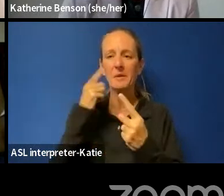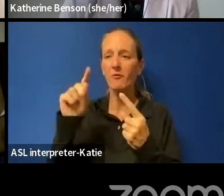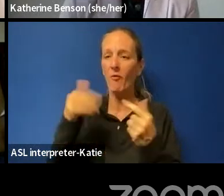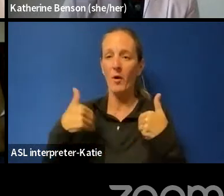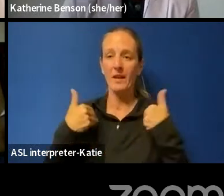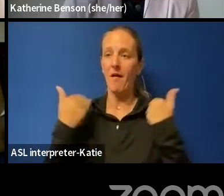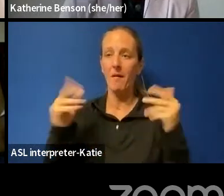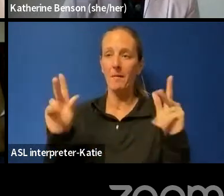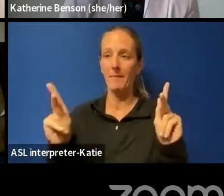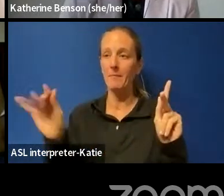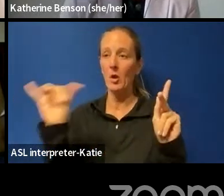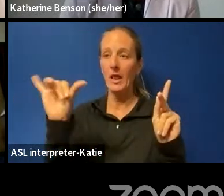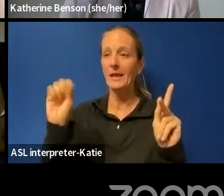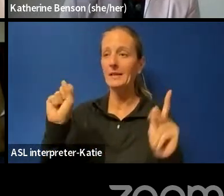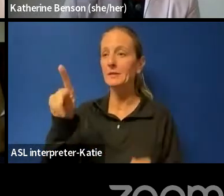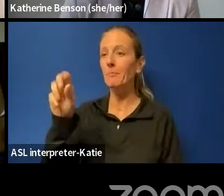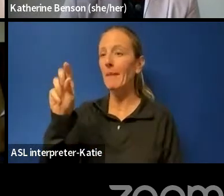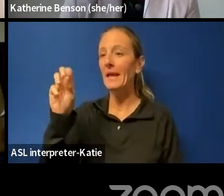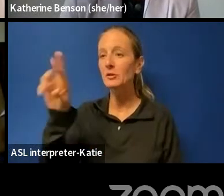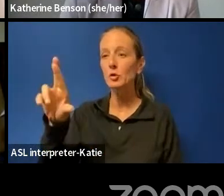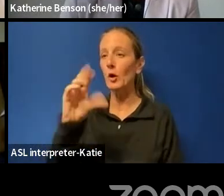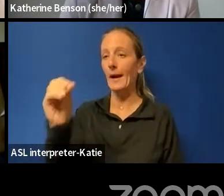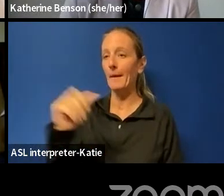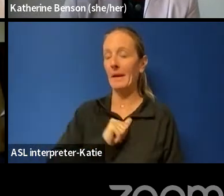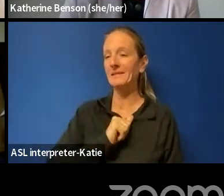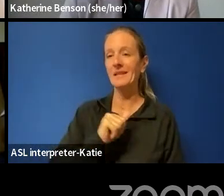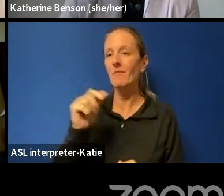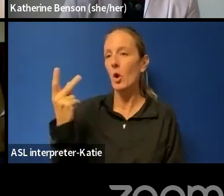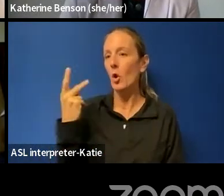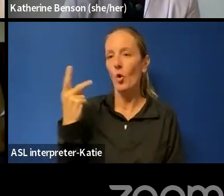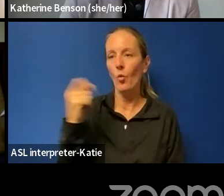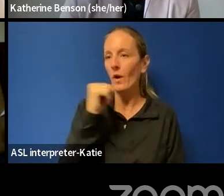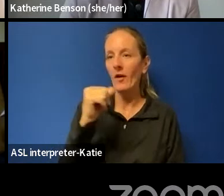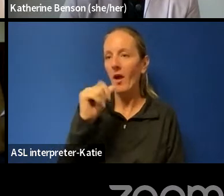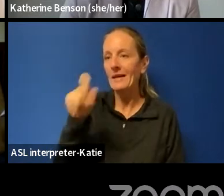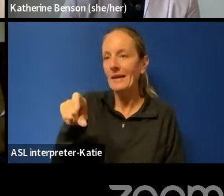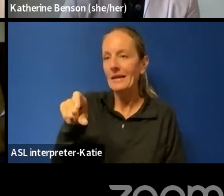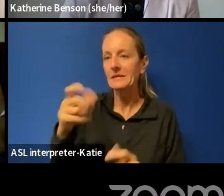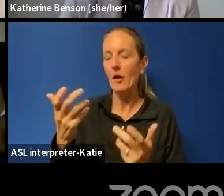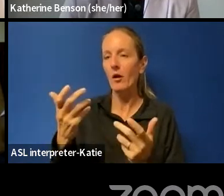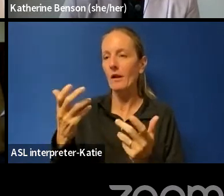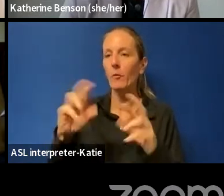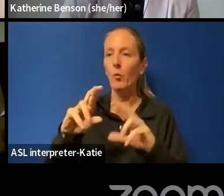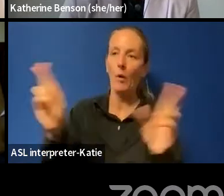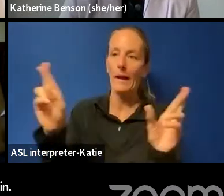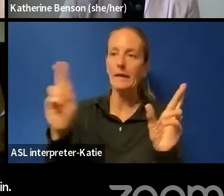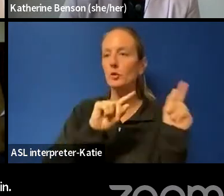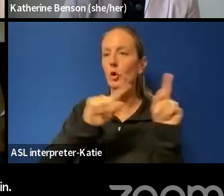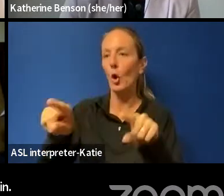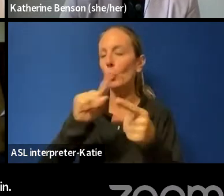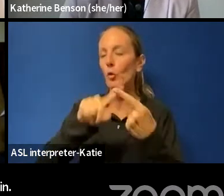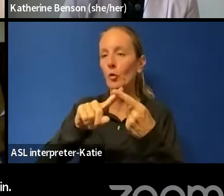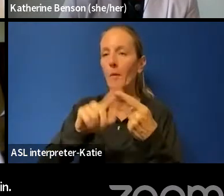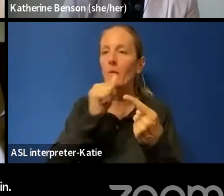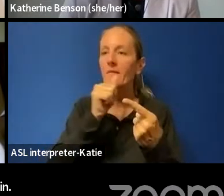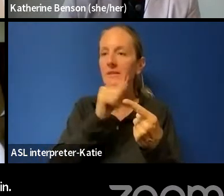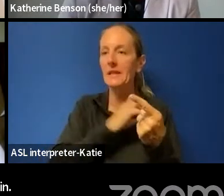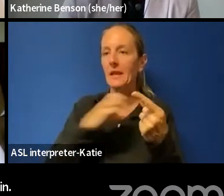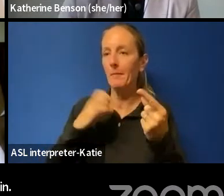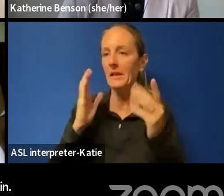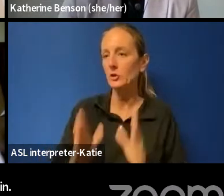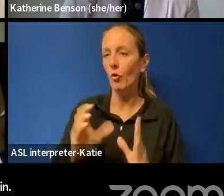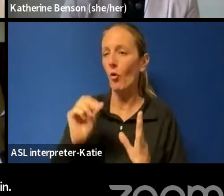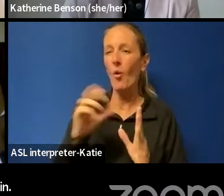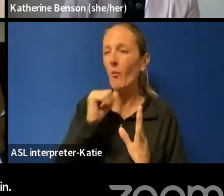who maybe aren't necessarily prepared to take something to the privacy commissioner or aren't too sure of their privacy rights. I think,